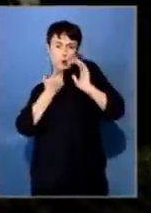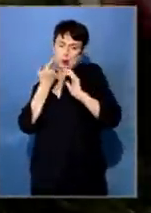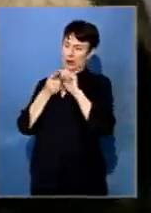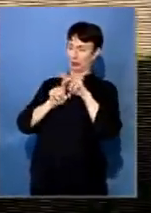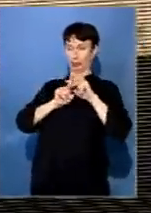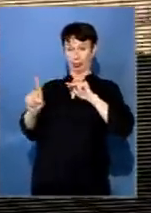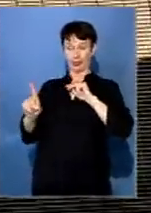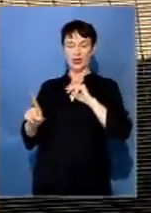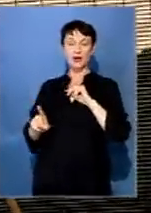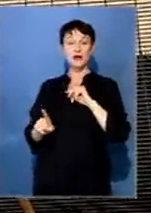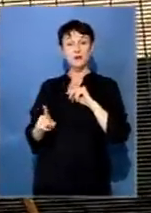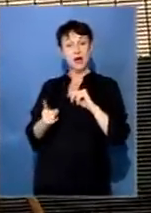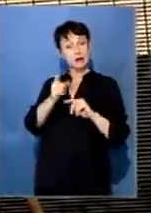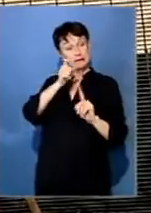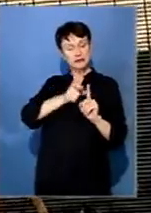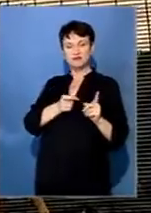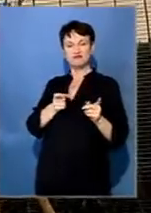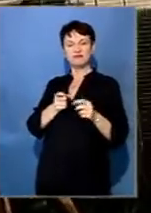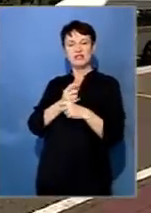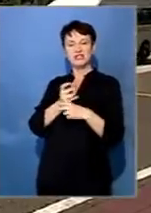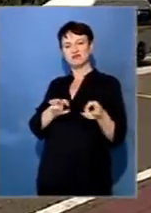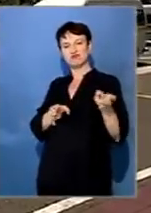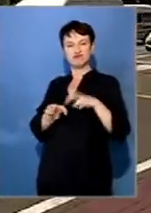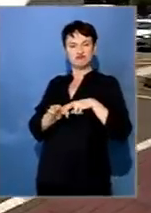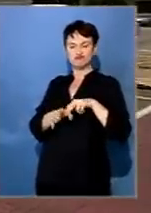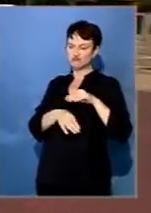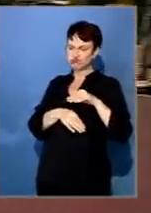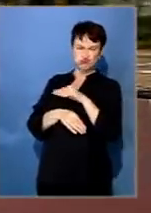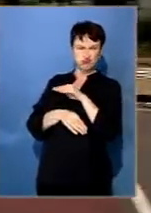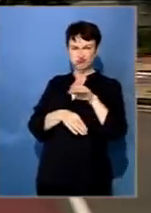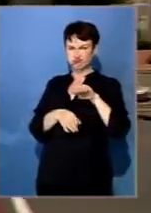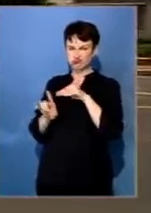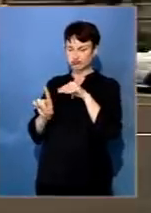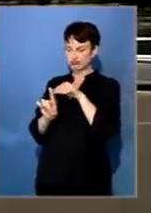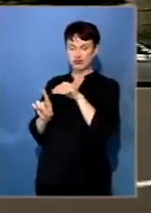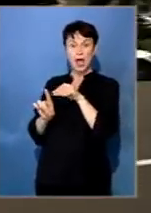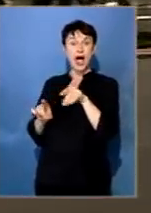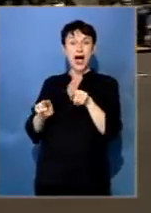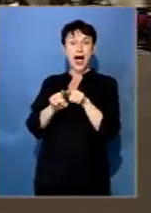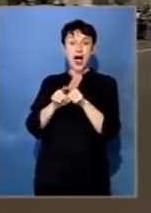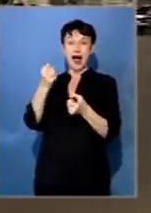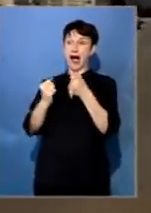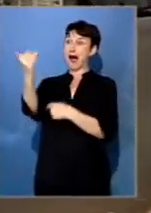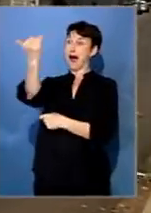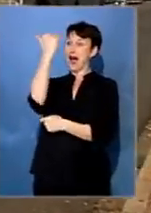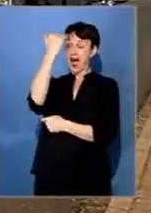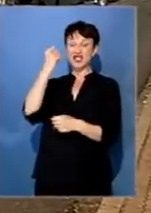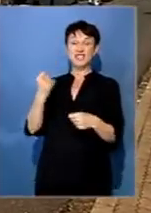allegedly got back into his taxi. The taxi is even driving against the direction of the traffic